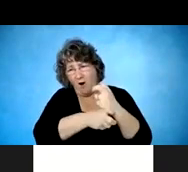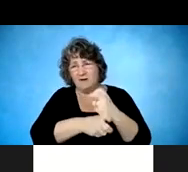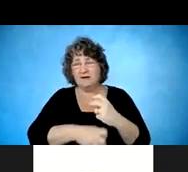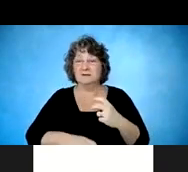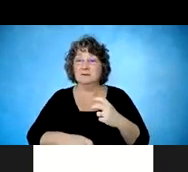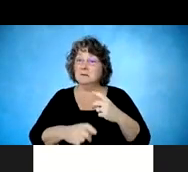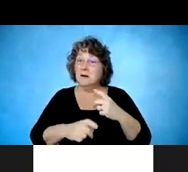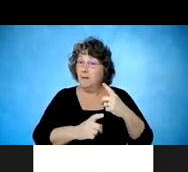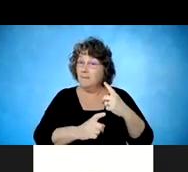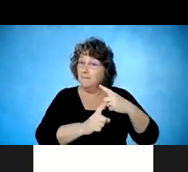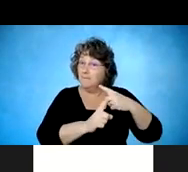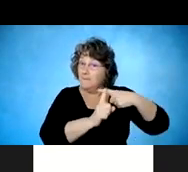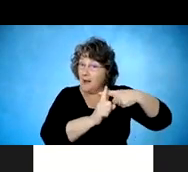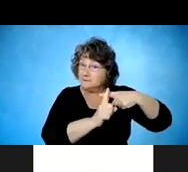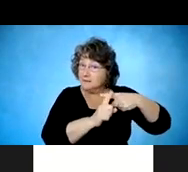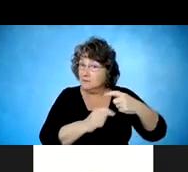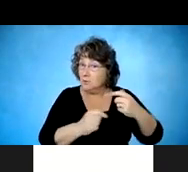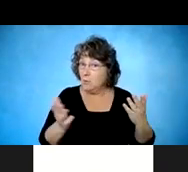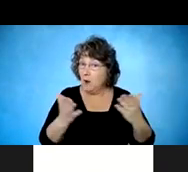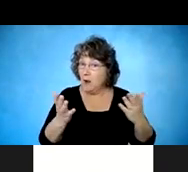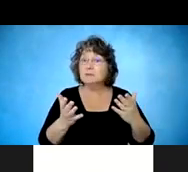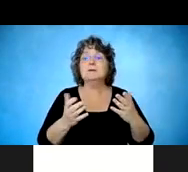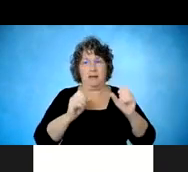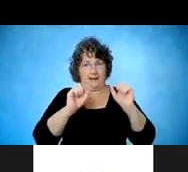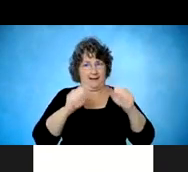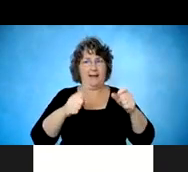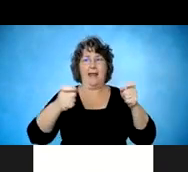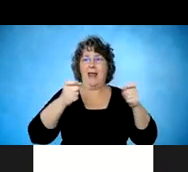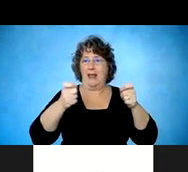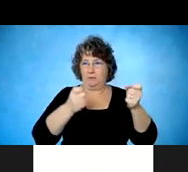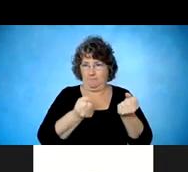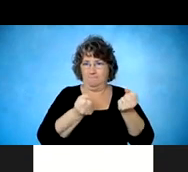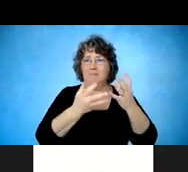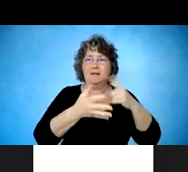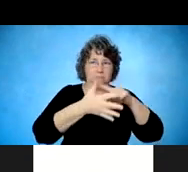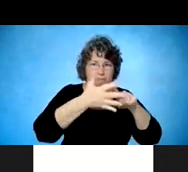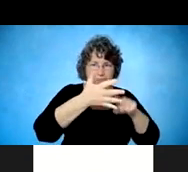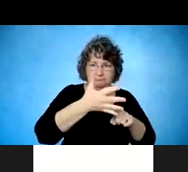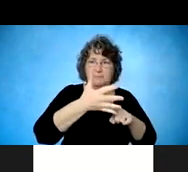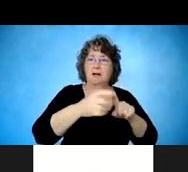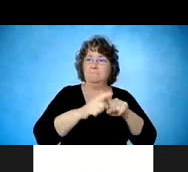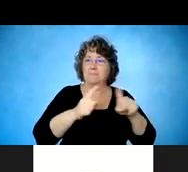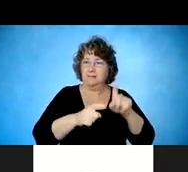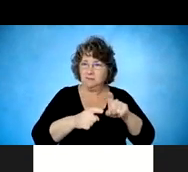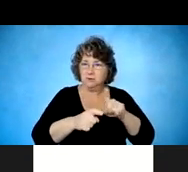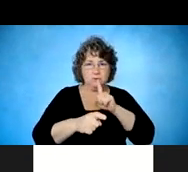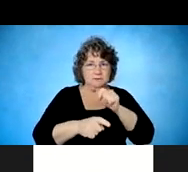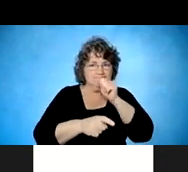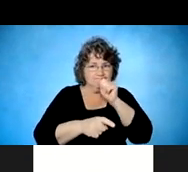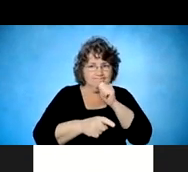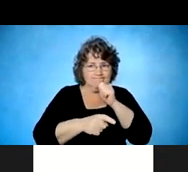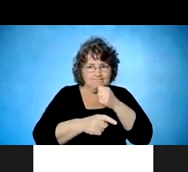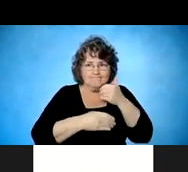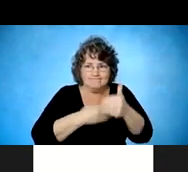many of these things can be tackled. They just have to get to the right place. And hopefully that if you have people with spinal,